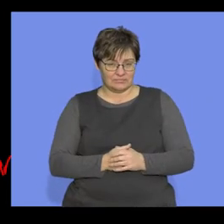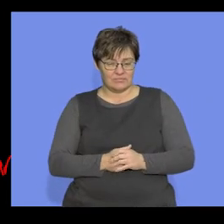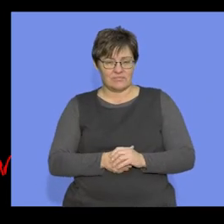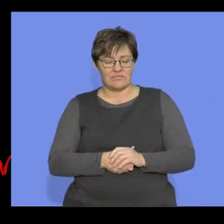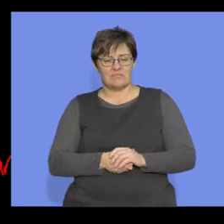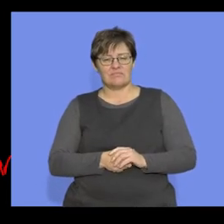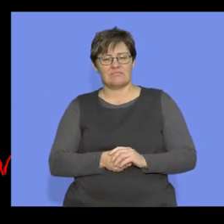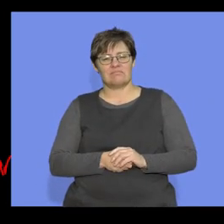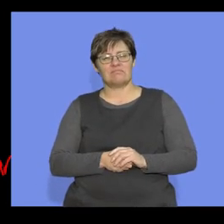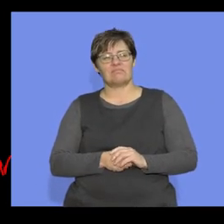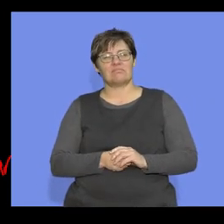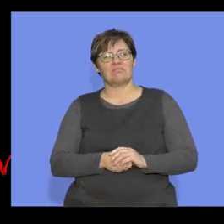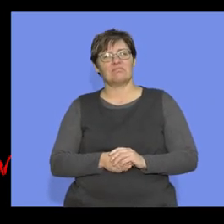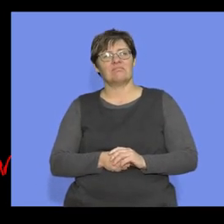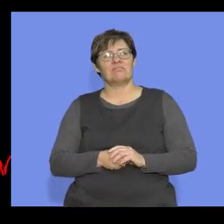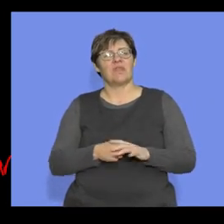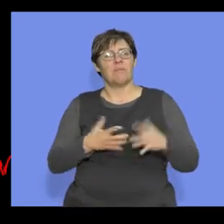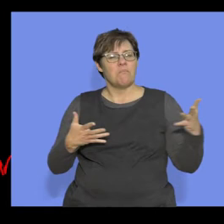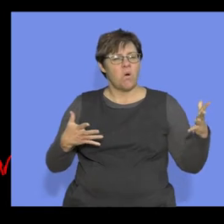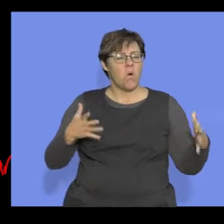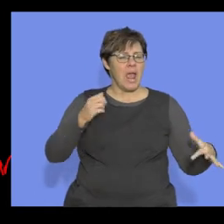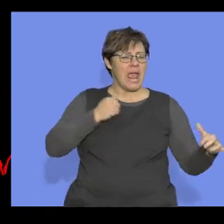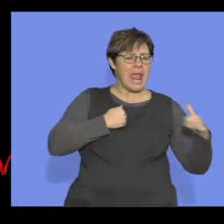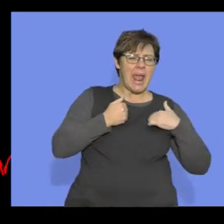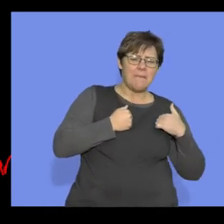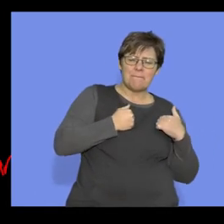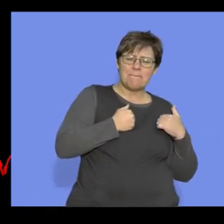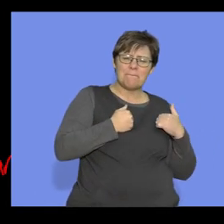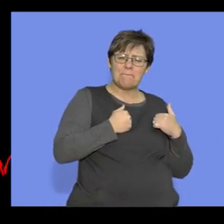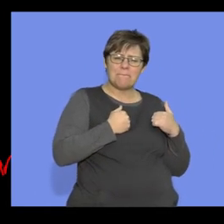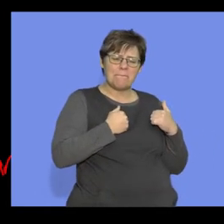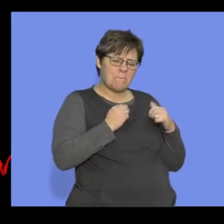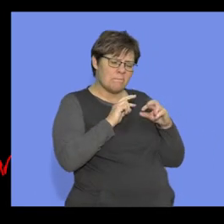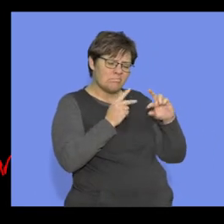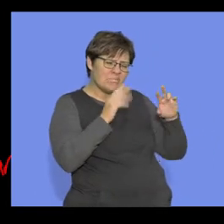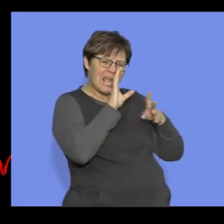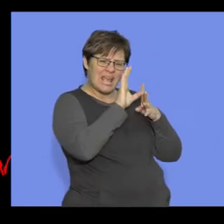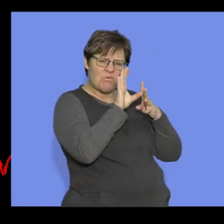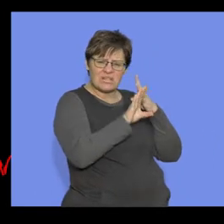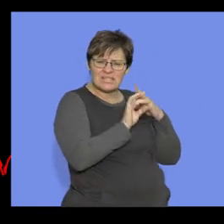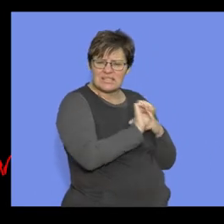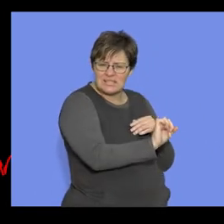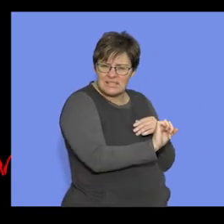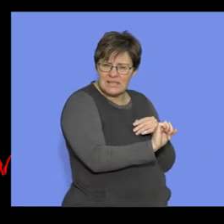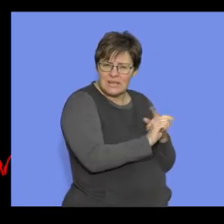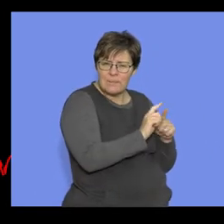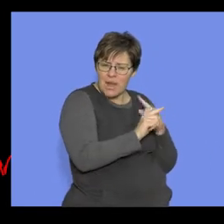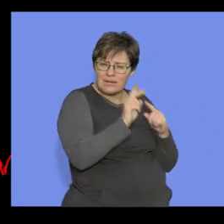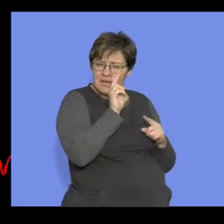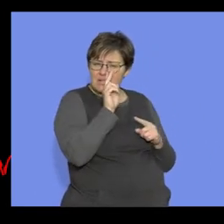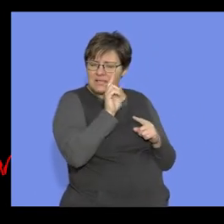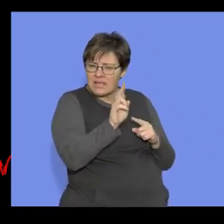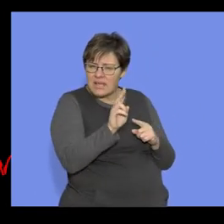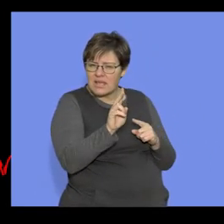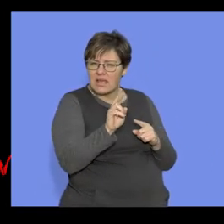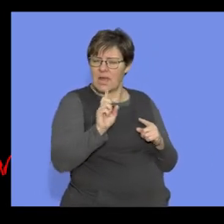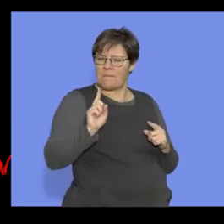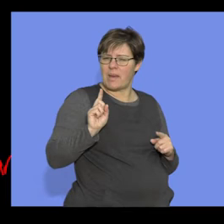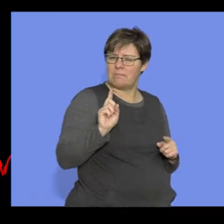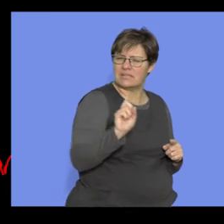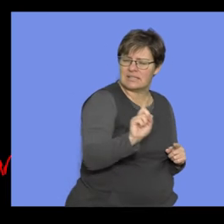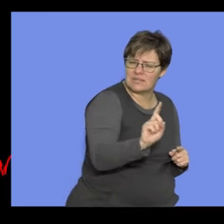guys were our kind of like more ape-like characteristics, but we did start to see